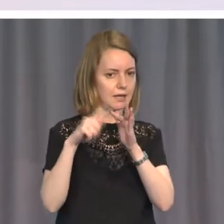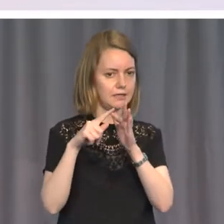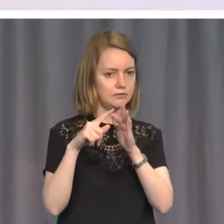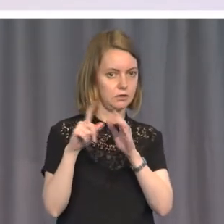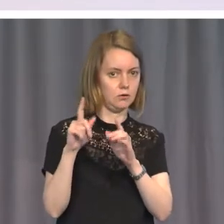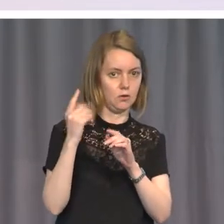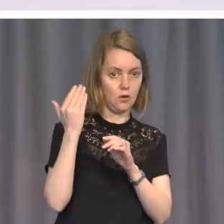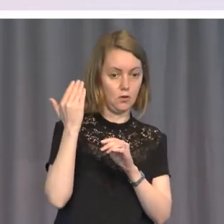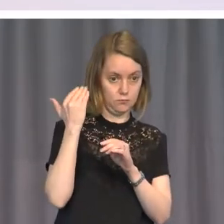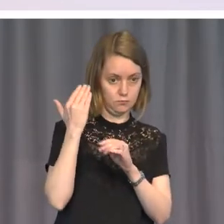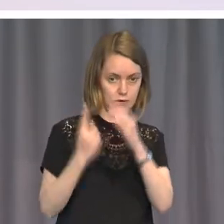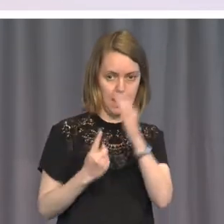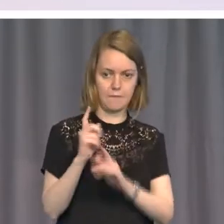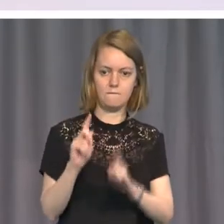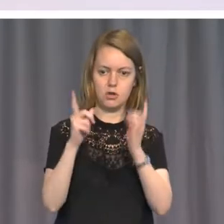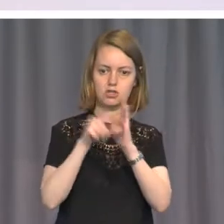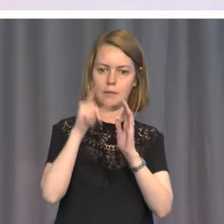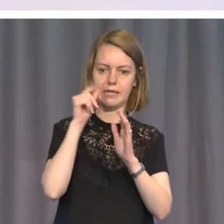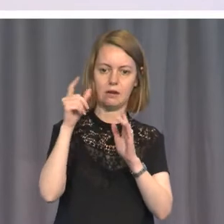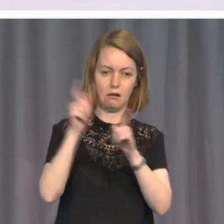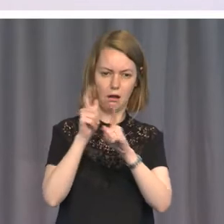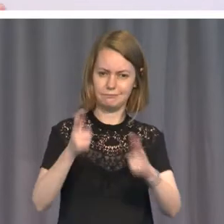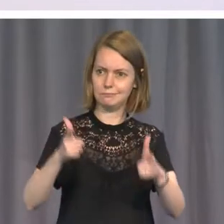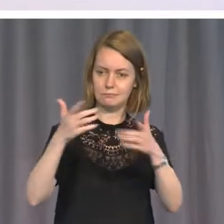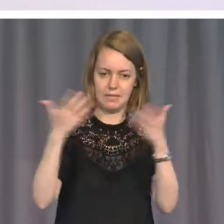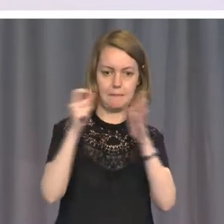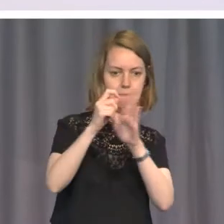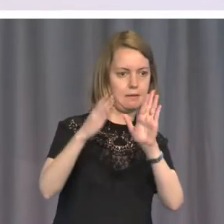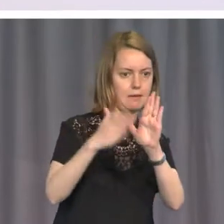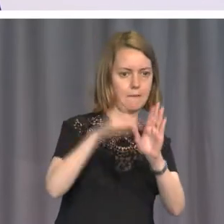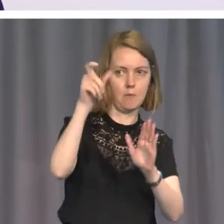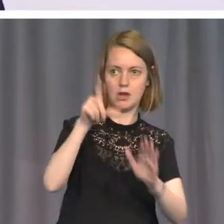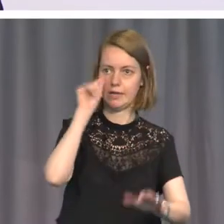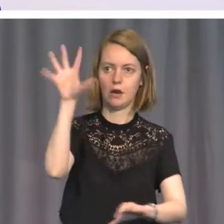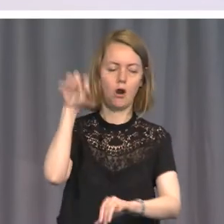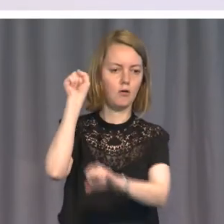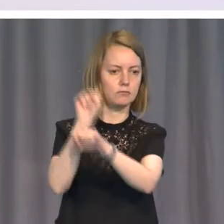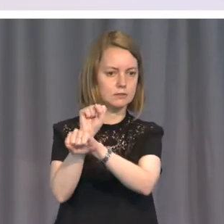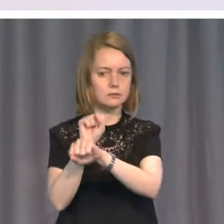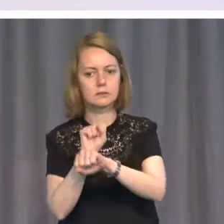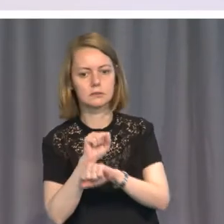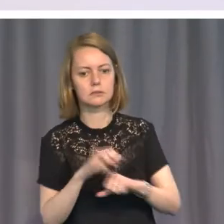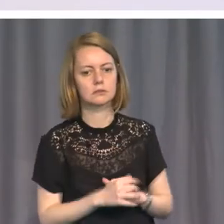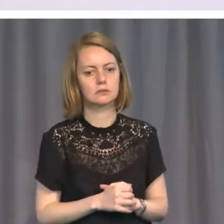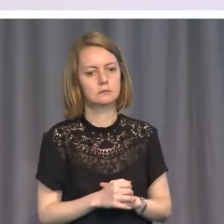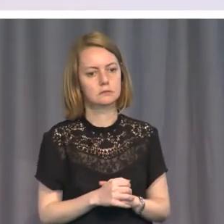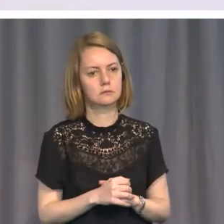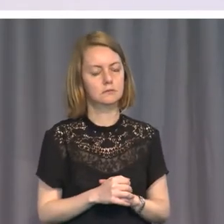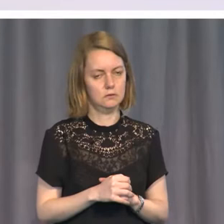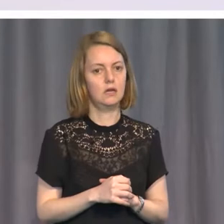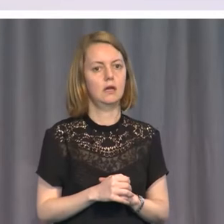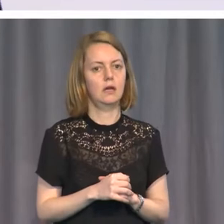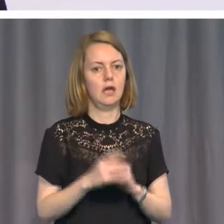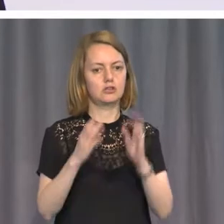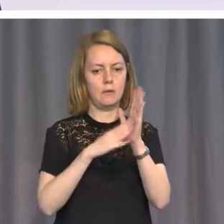millennial shift from expediency, from diplomacy to international justice. And since then,